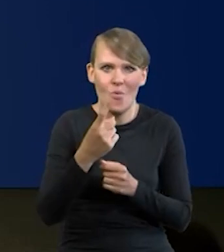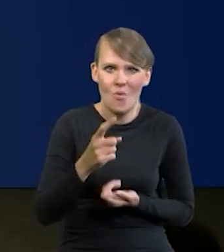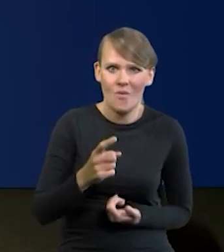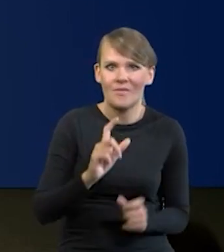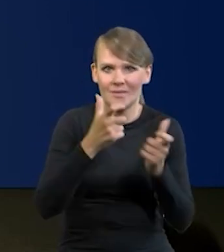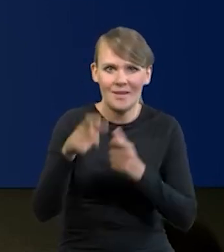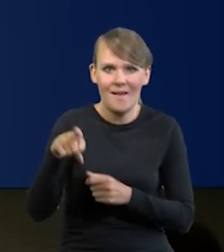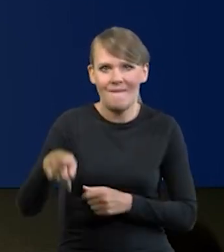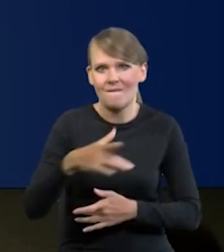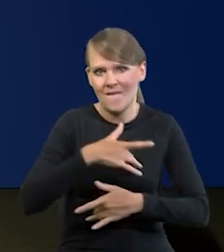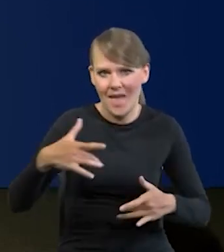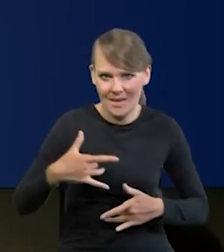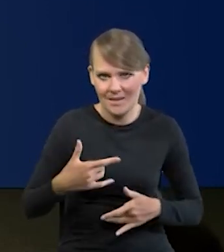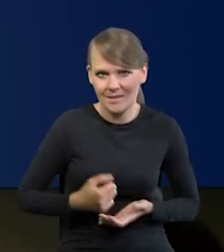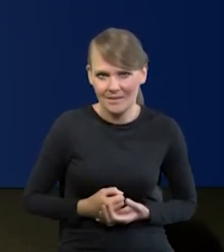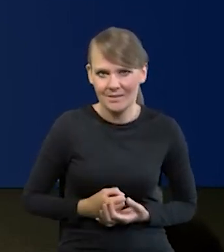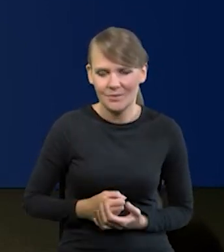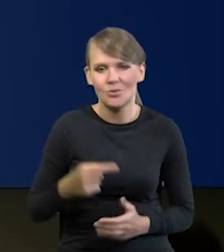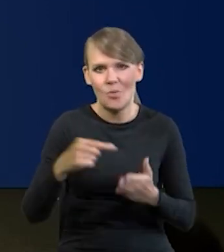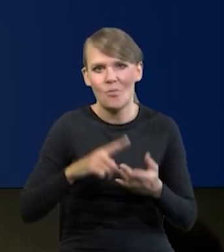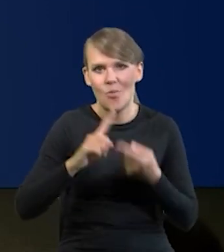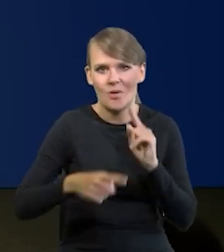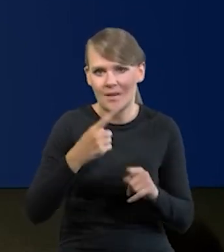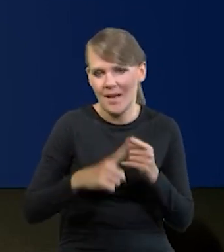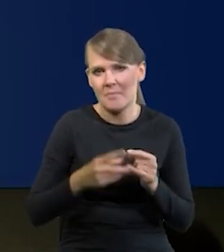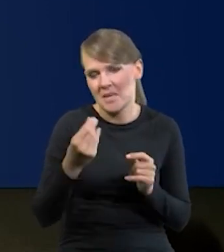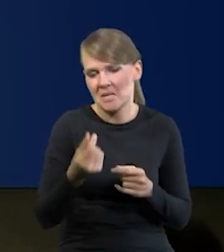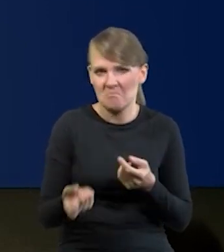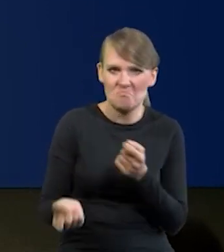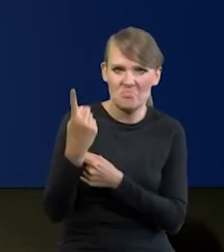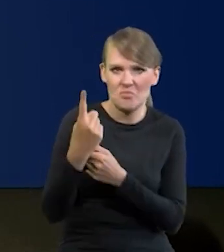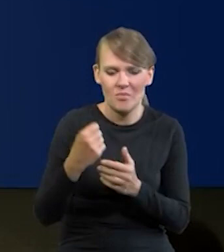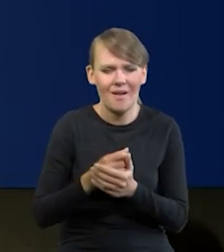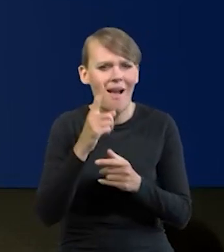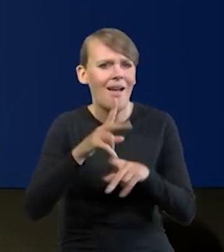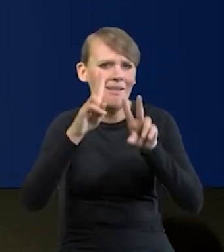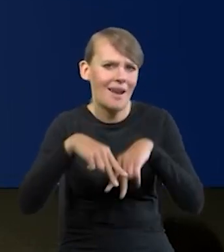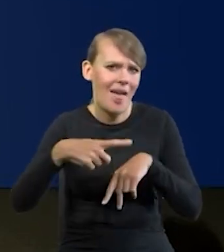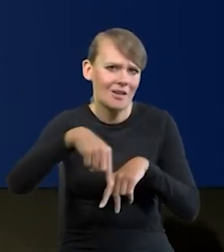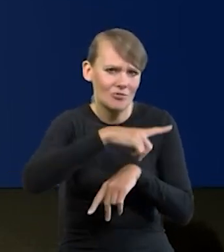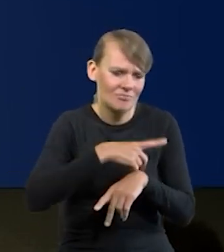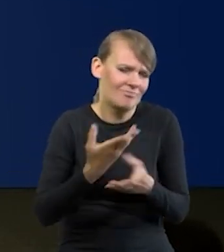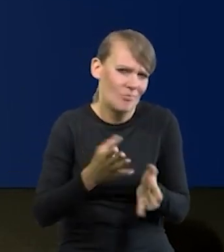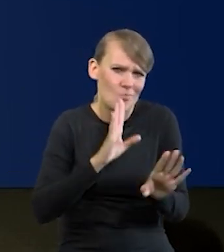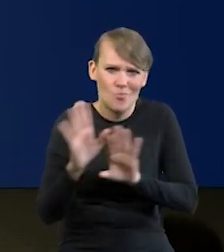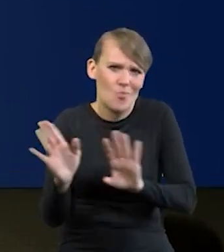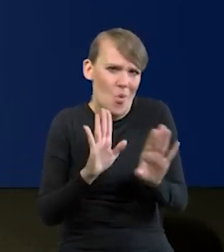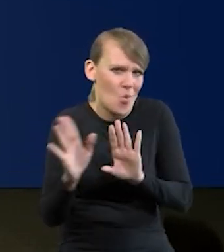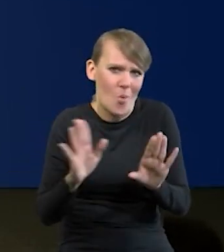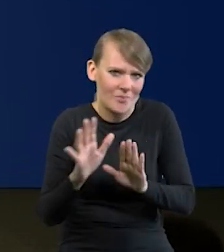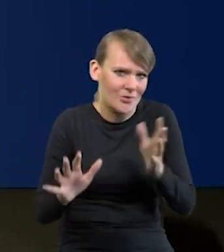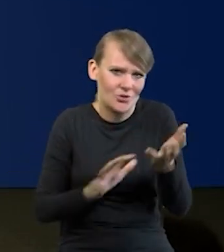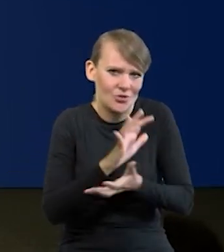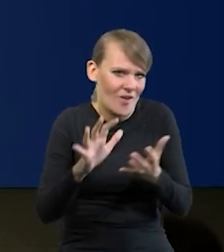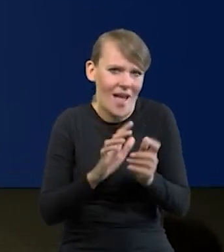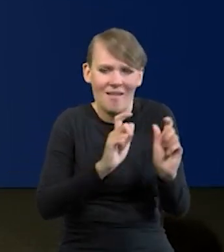fuel prices in Poland compared to other surrounding countries contributed to the low inflation readings seen in September. The initial decrease of